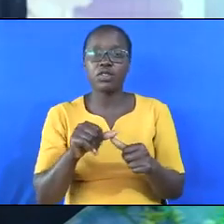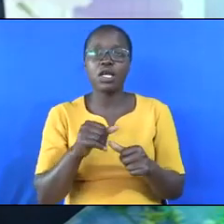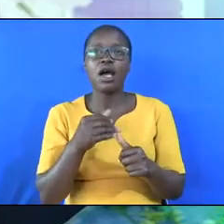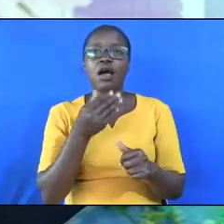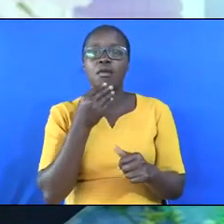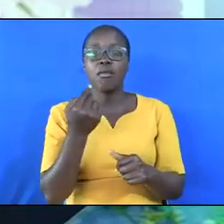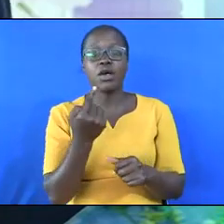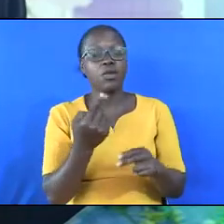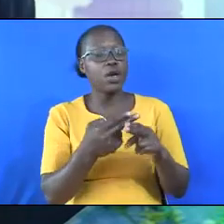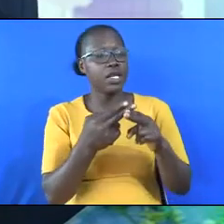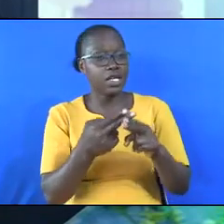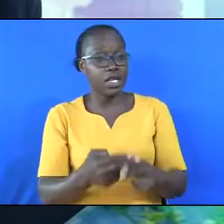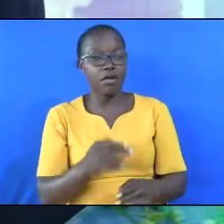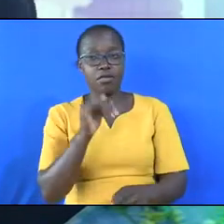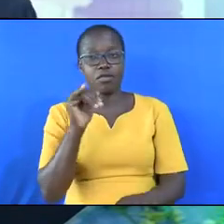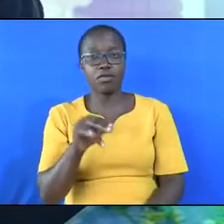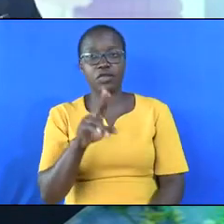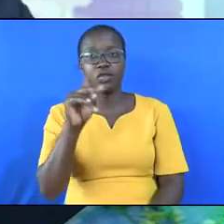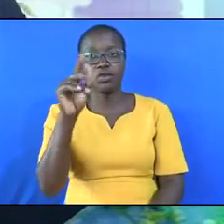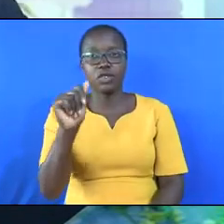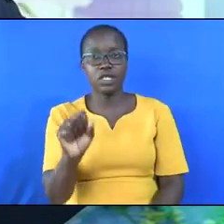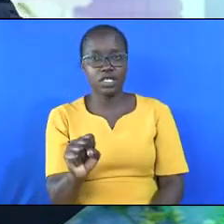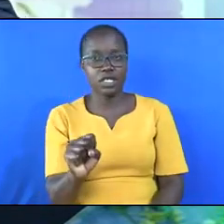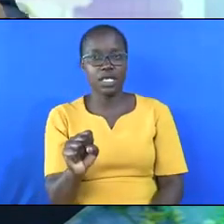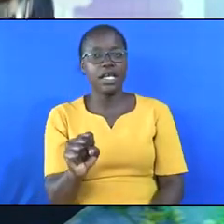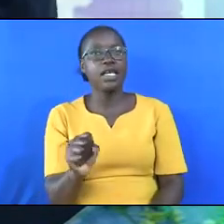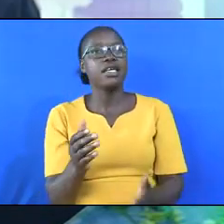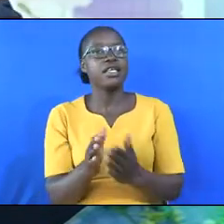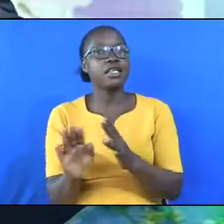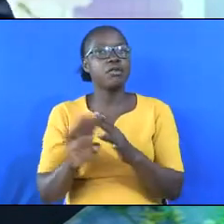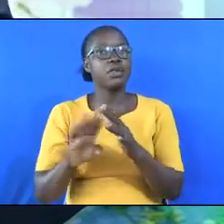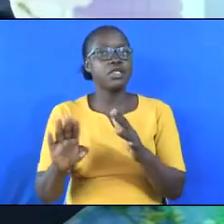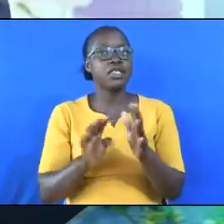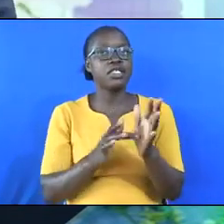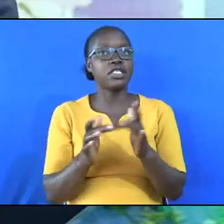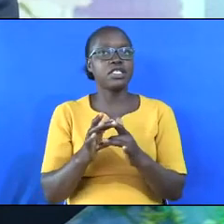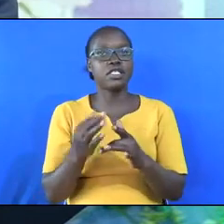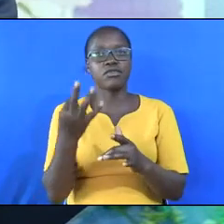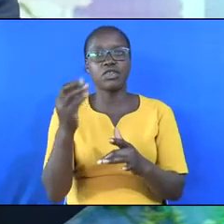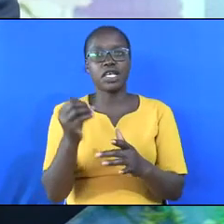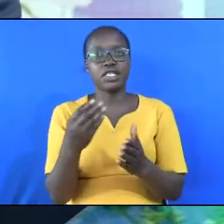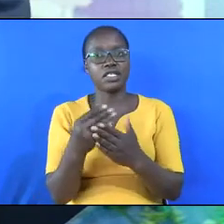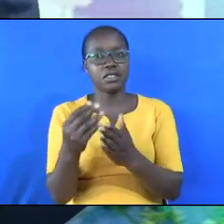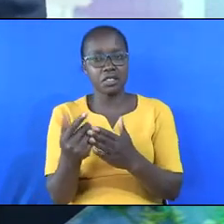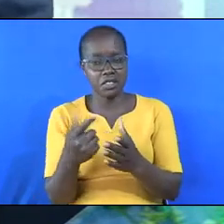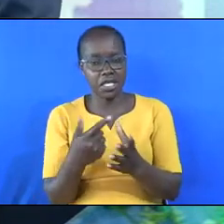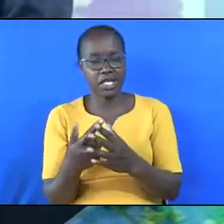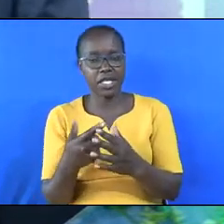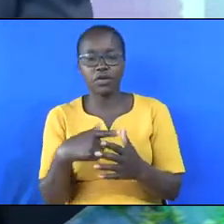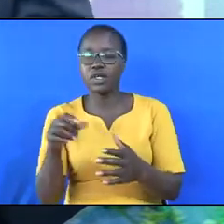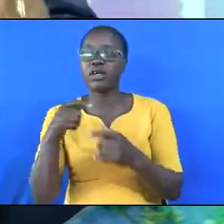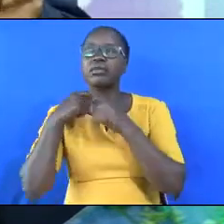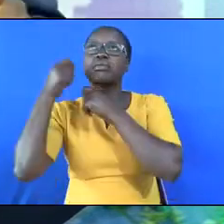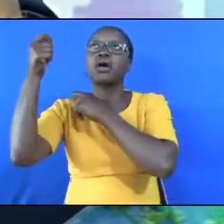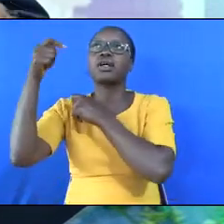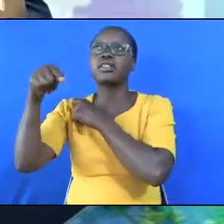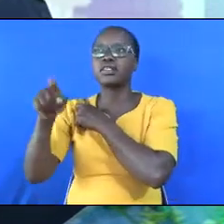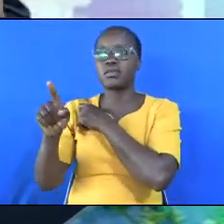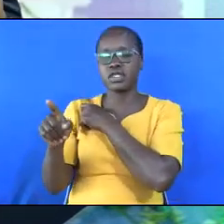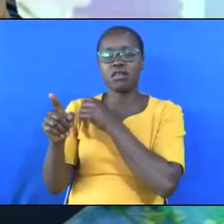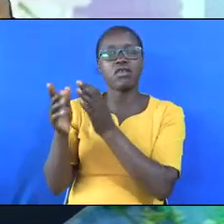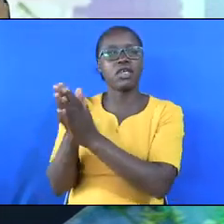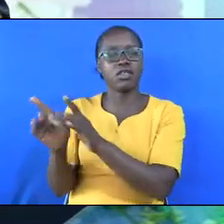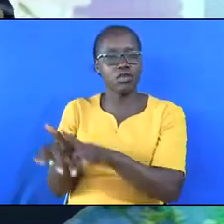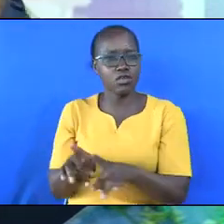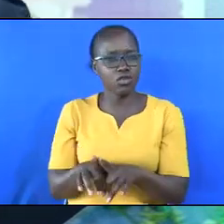Judas sold the Lord for 30 pieces of silver, and went out and hung himself. I want to suggest